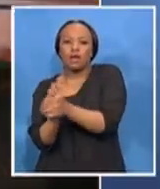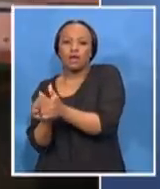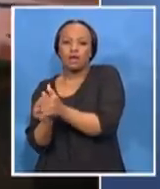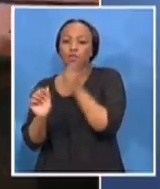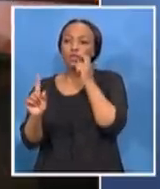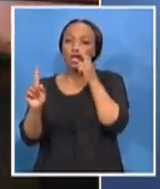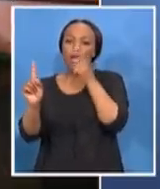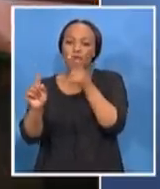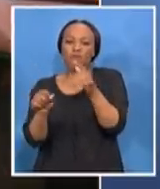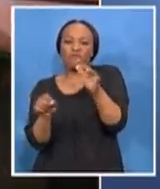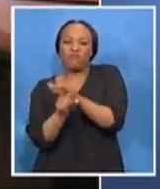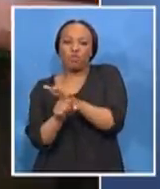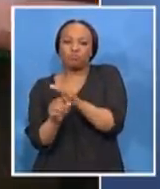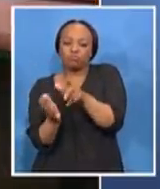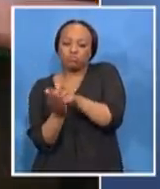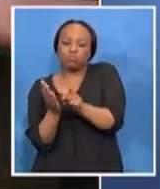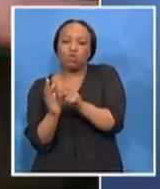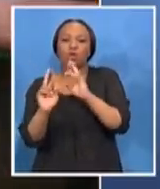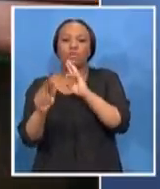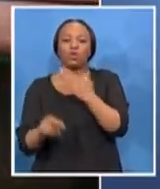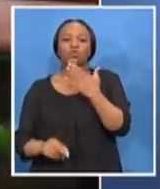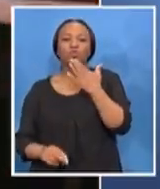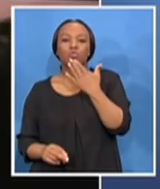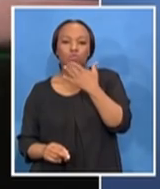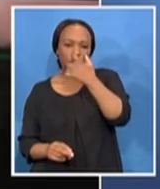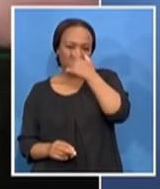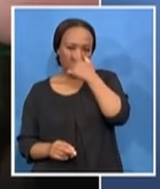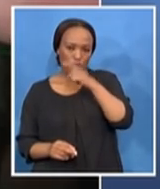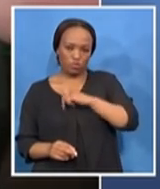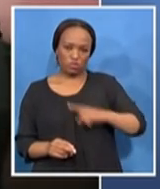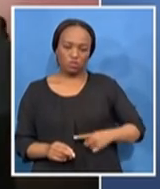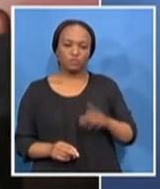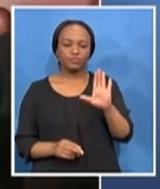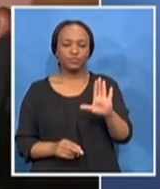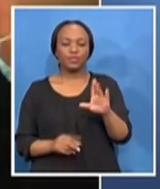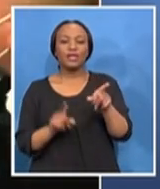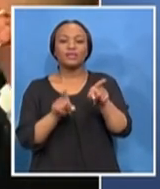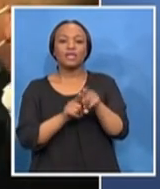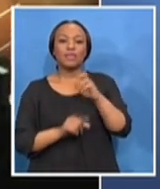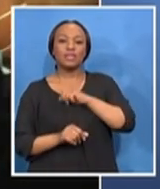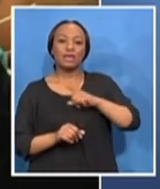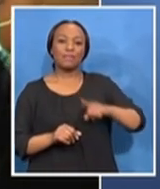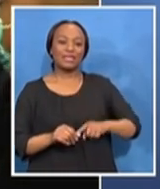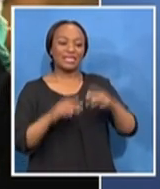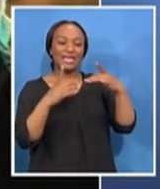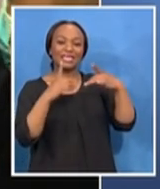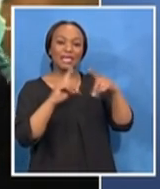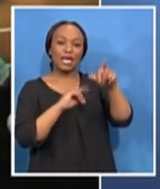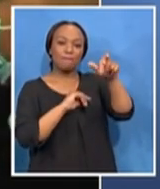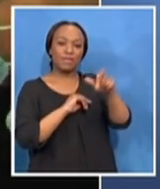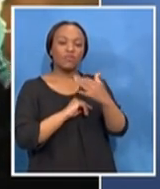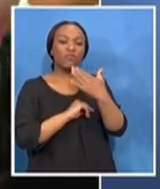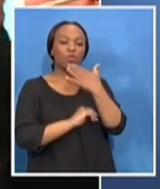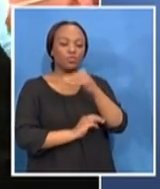Ramaphosa. And the President, as the Chair of the AU, he will be able to advise the AU